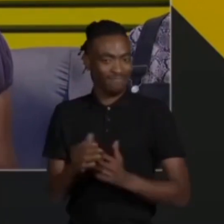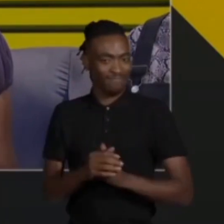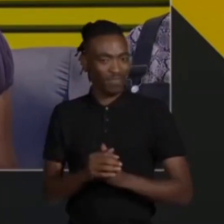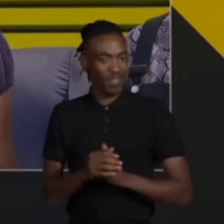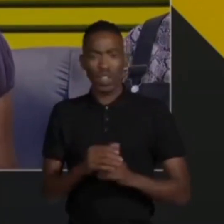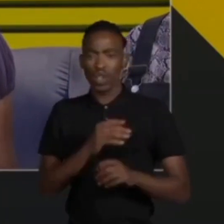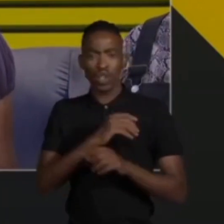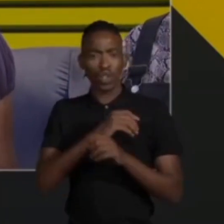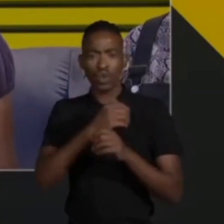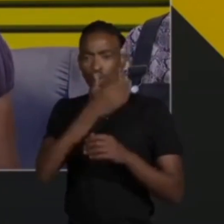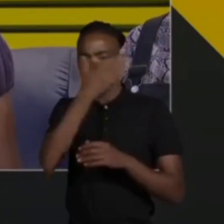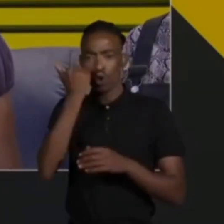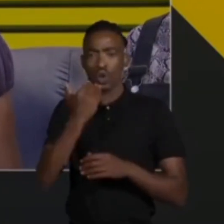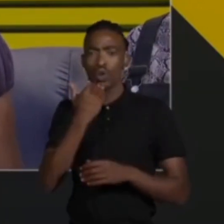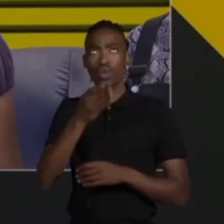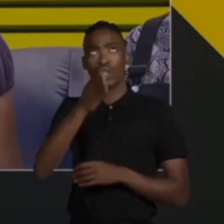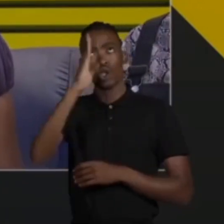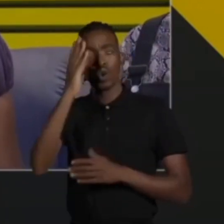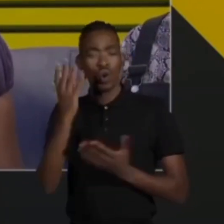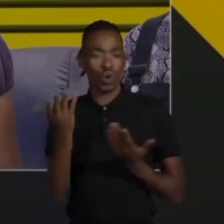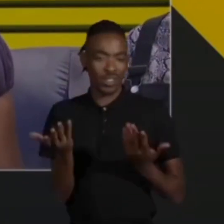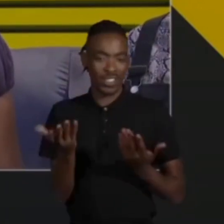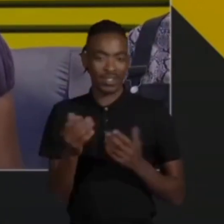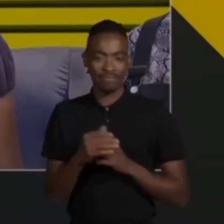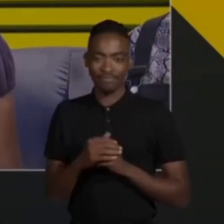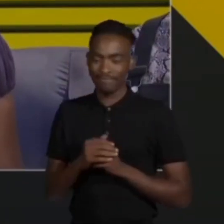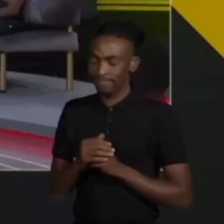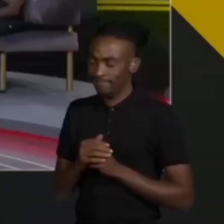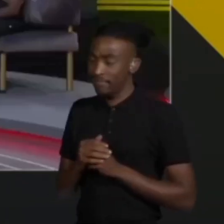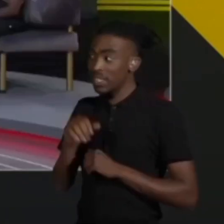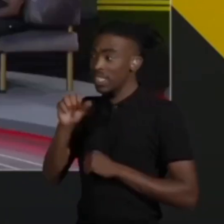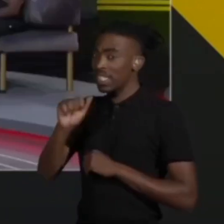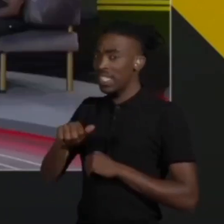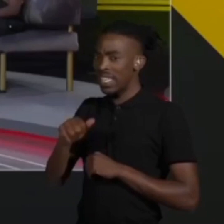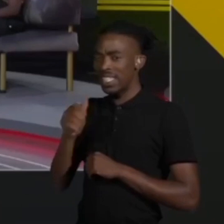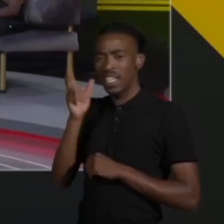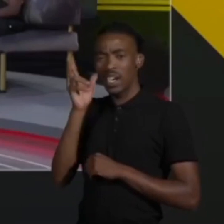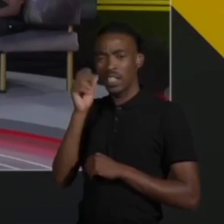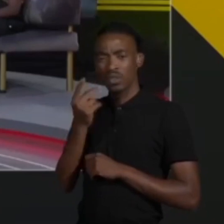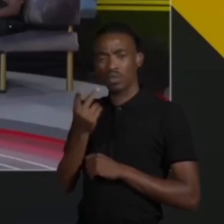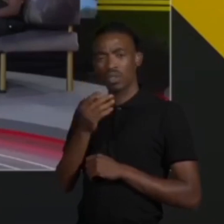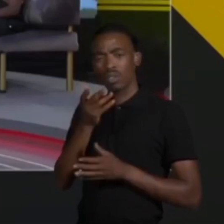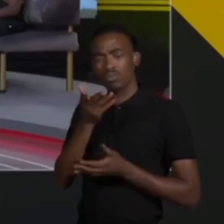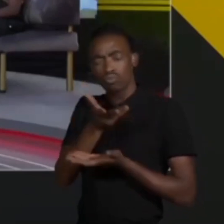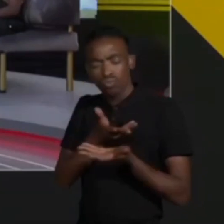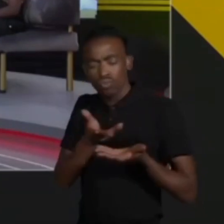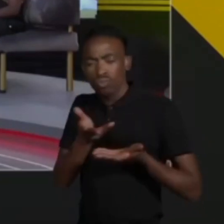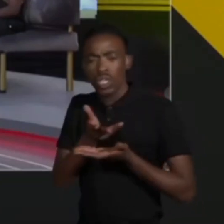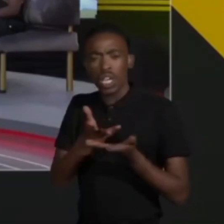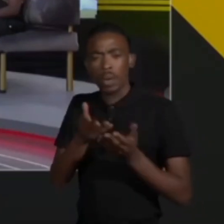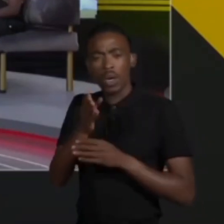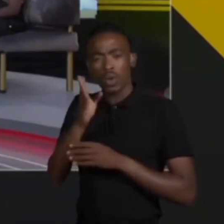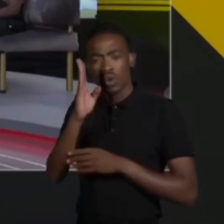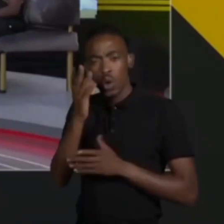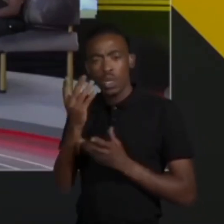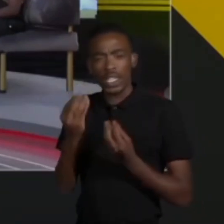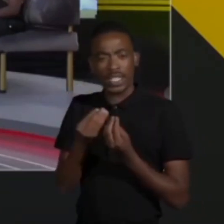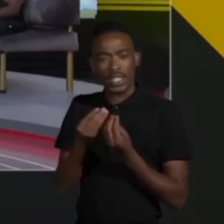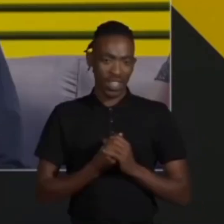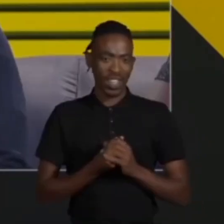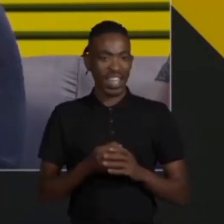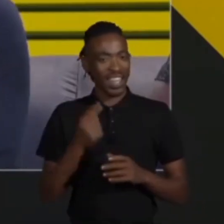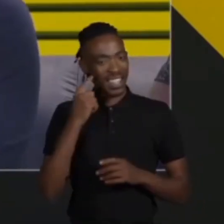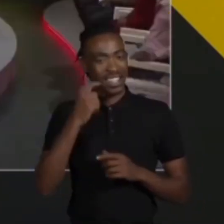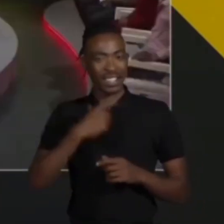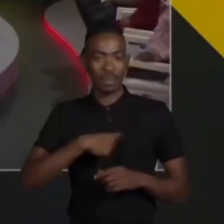don't really know who god is yasi and jobu kulumaga and you kulumaga my life experiences that are part of each journey your moon do and